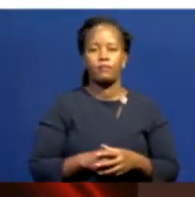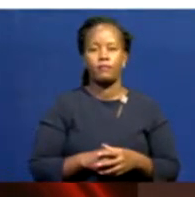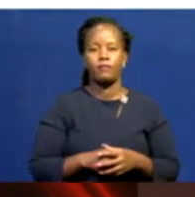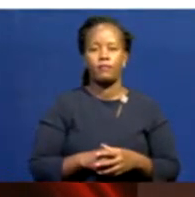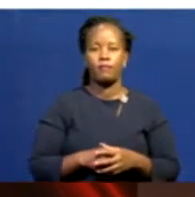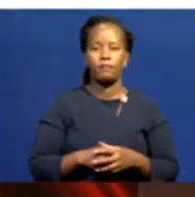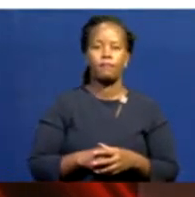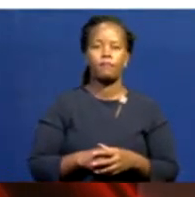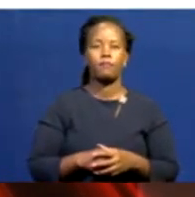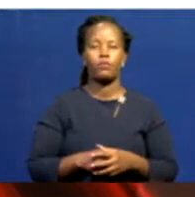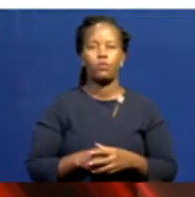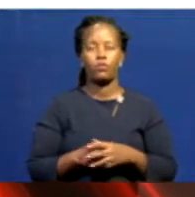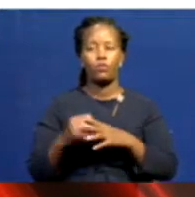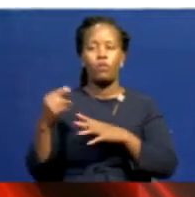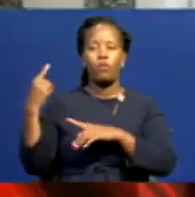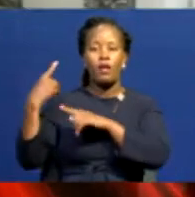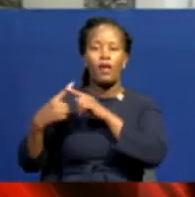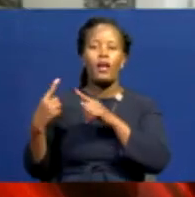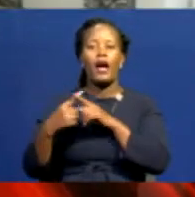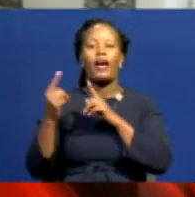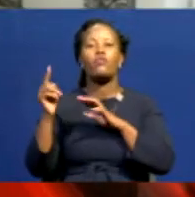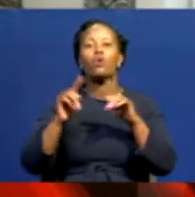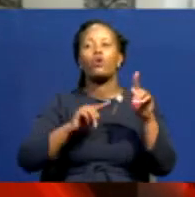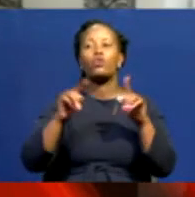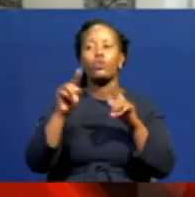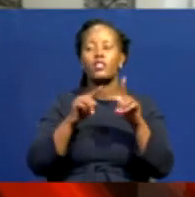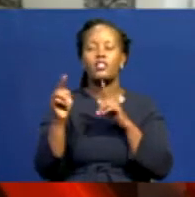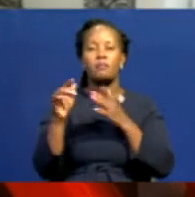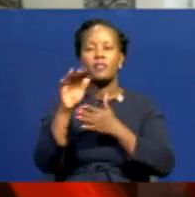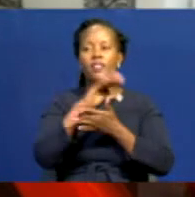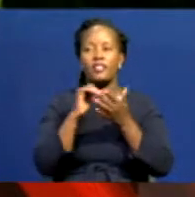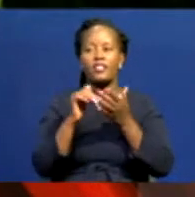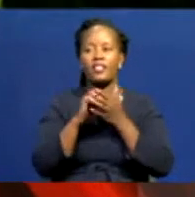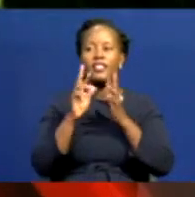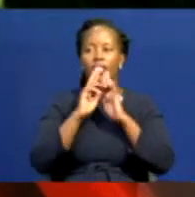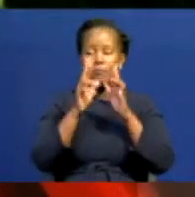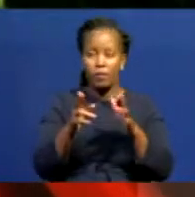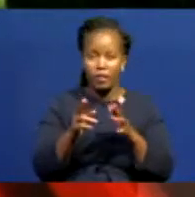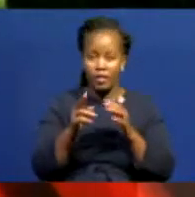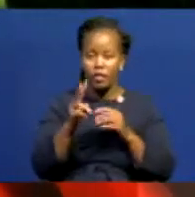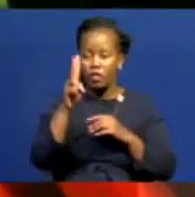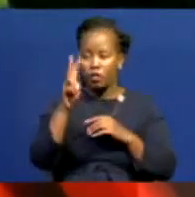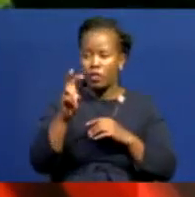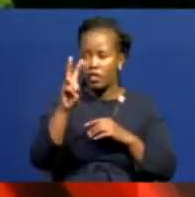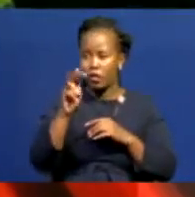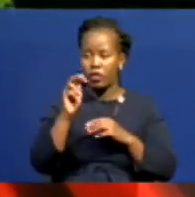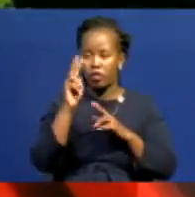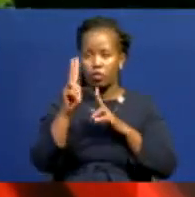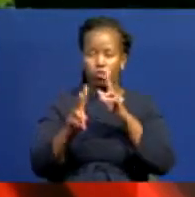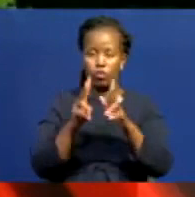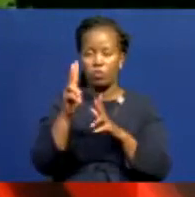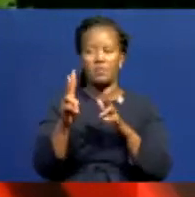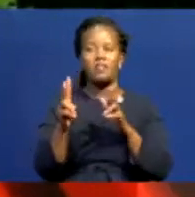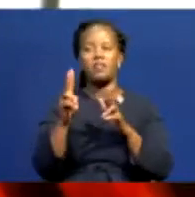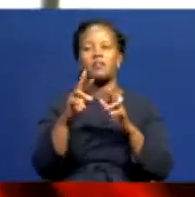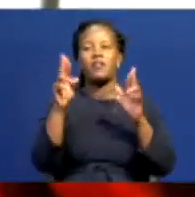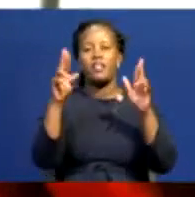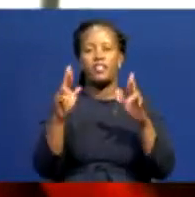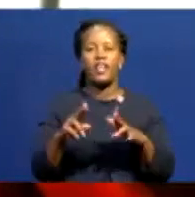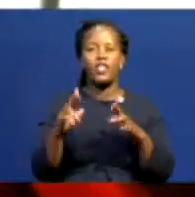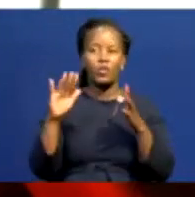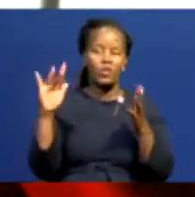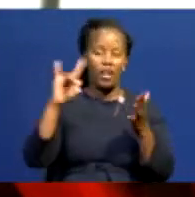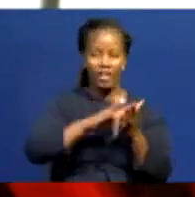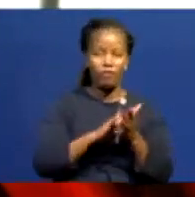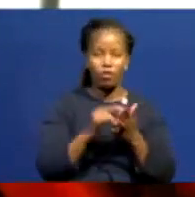According to the annual tourism sector performance report, in 2022 international arrivals stood at 2.3